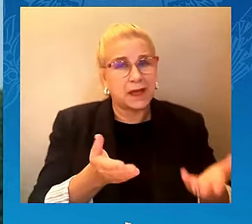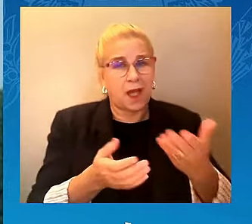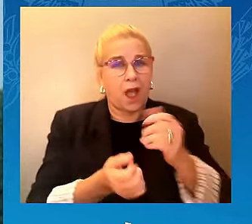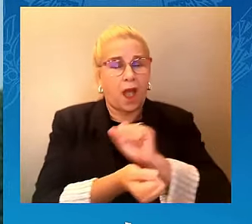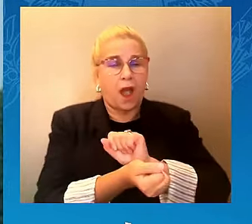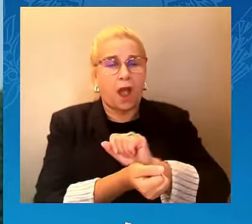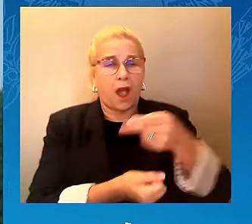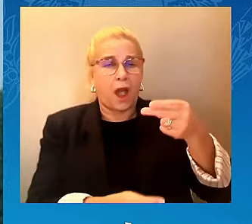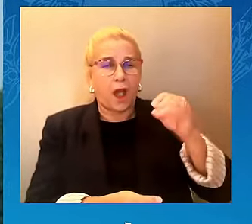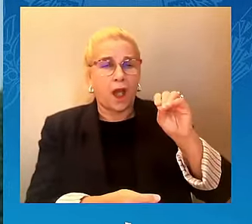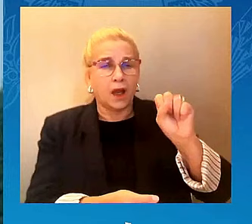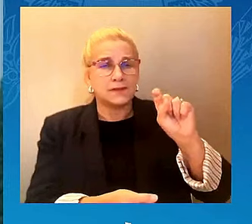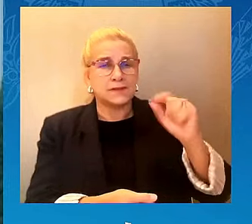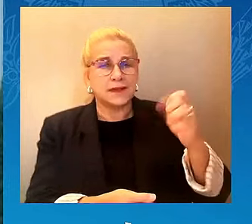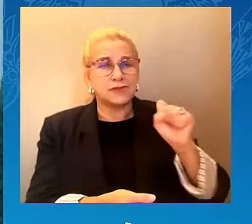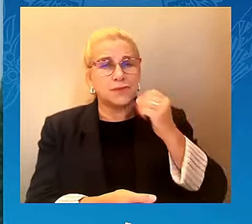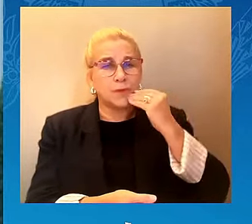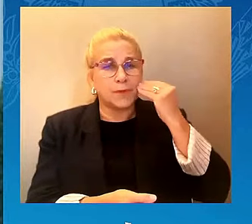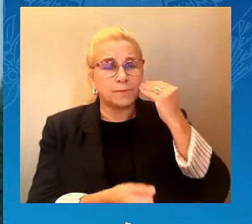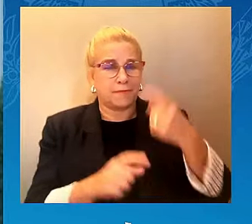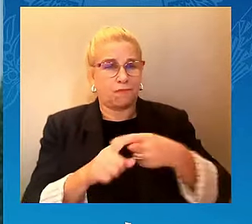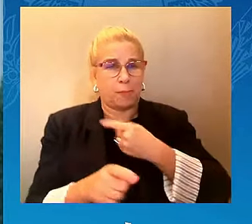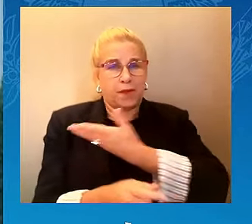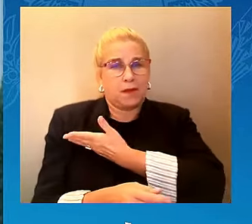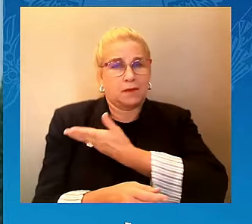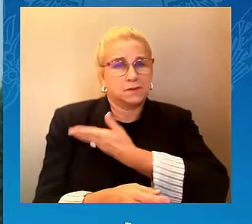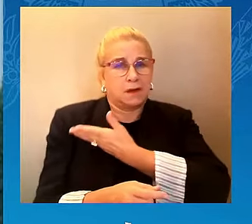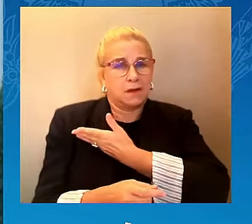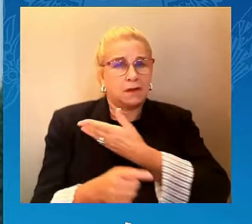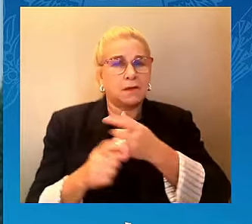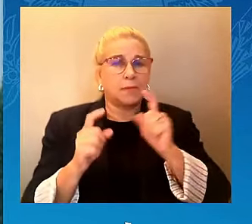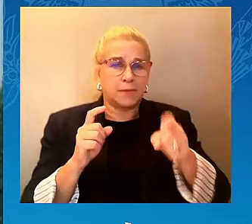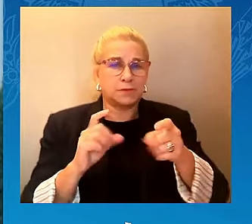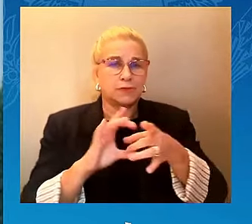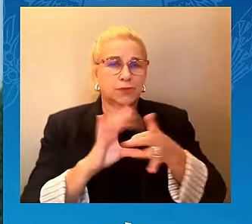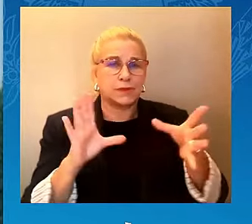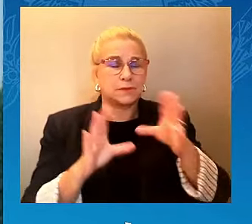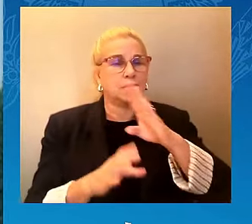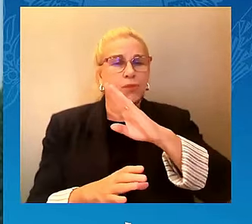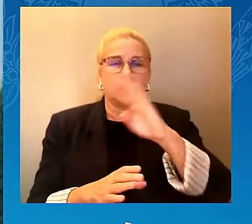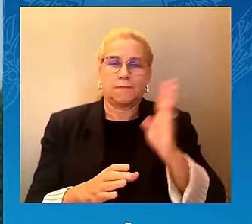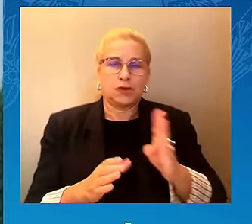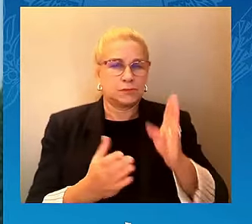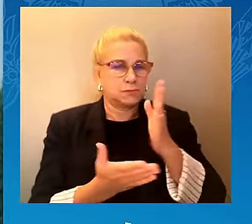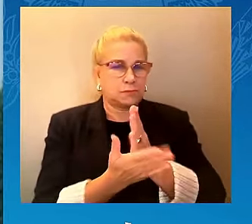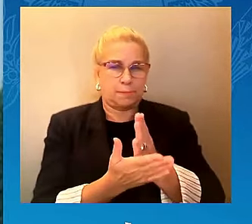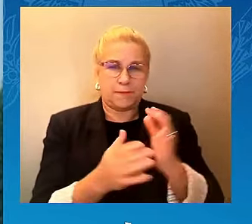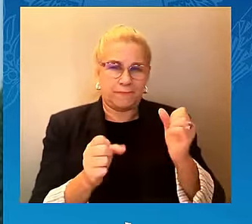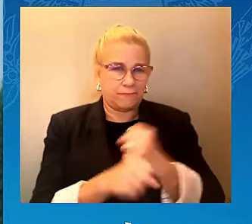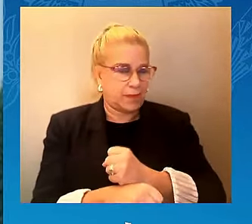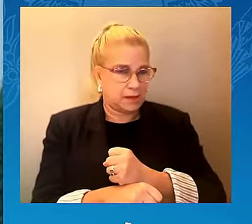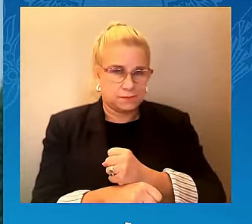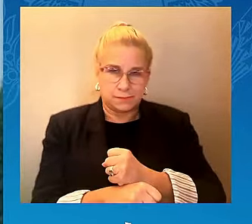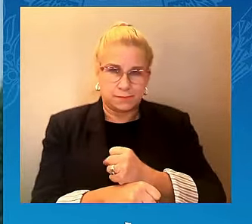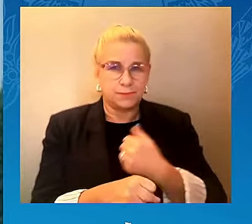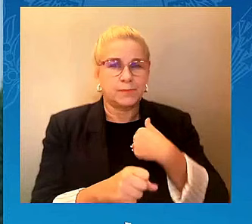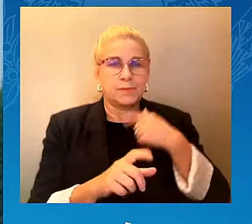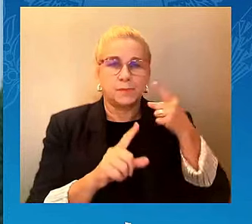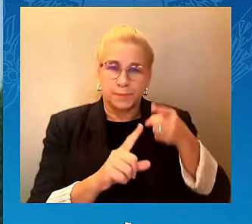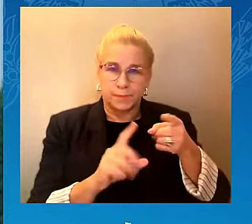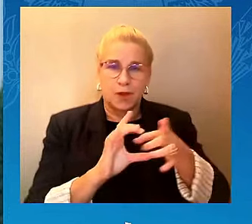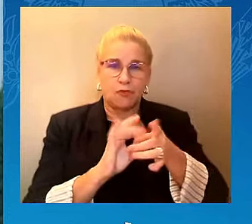the hostages, including the American citizens living and deceased. Omer,